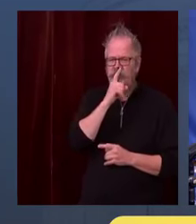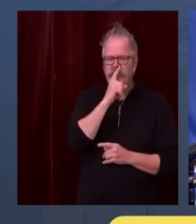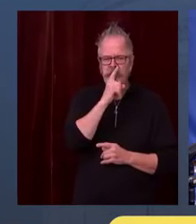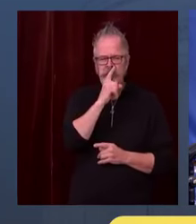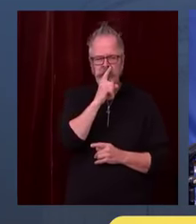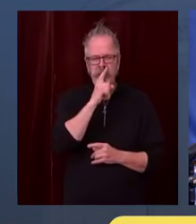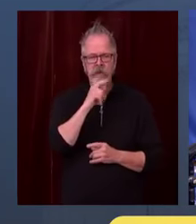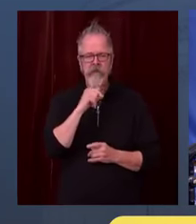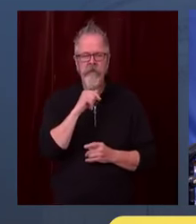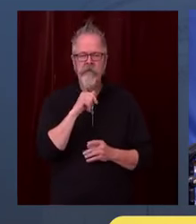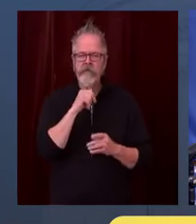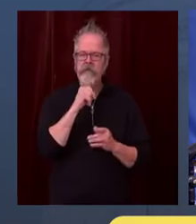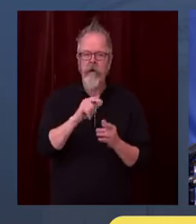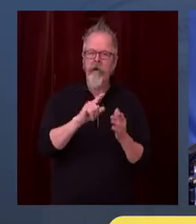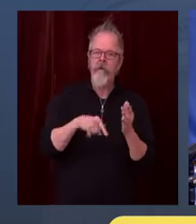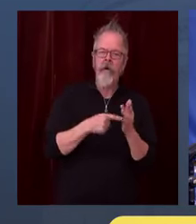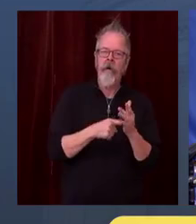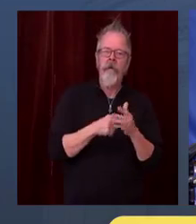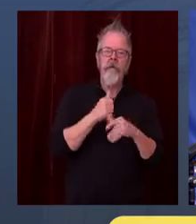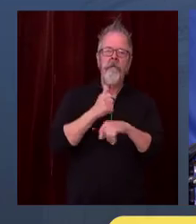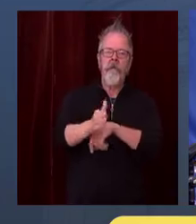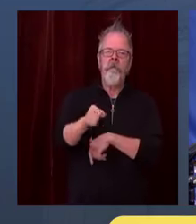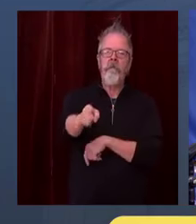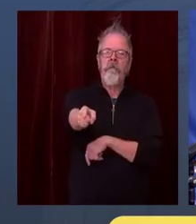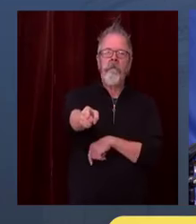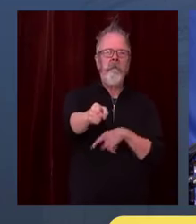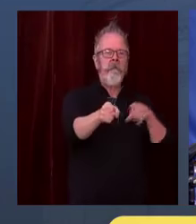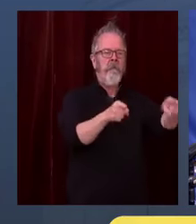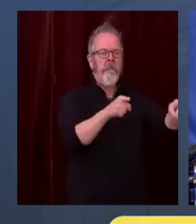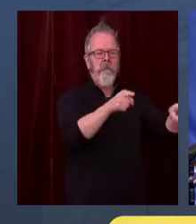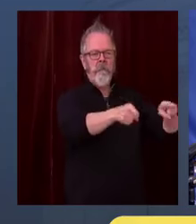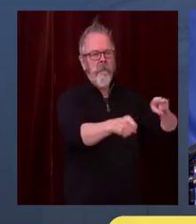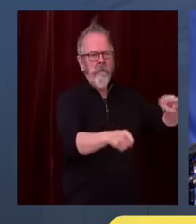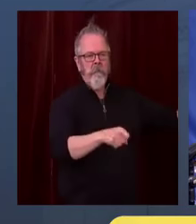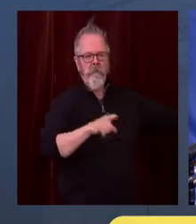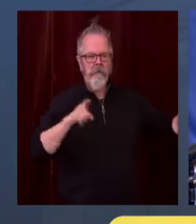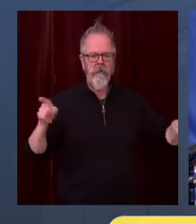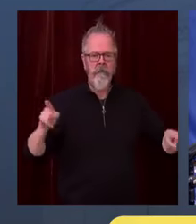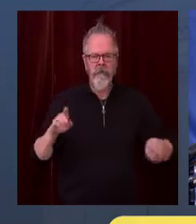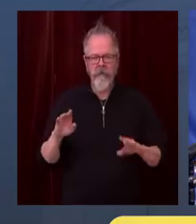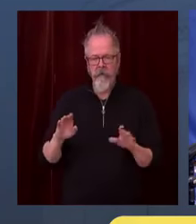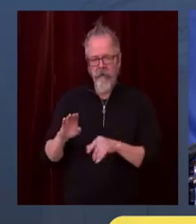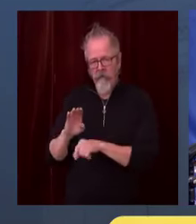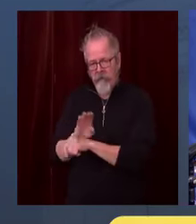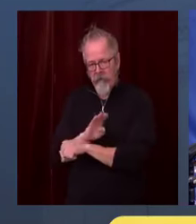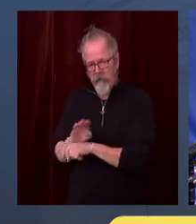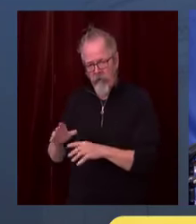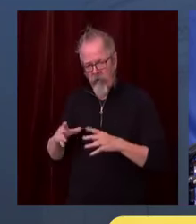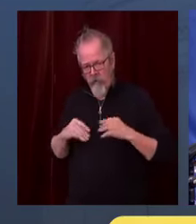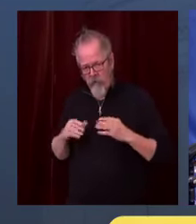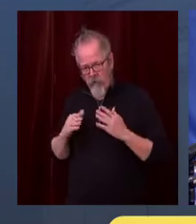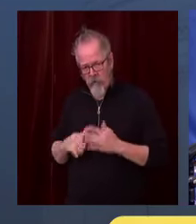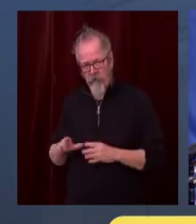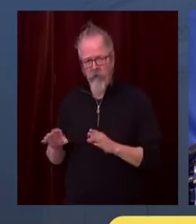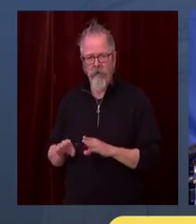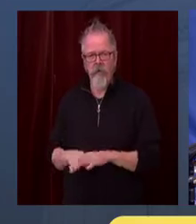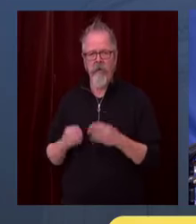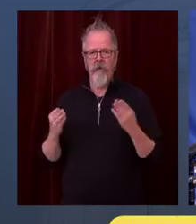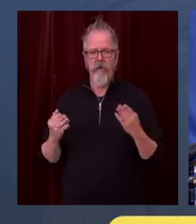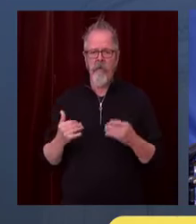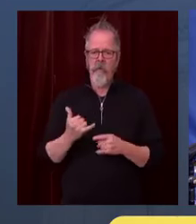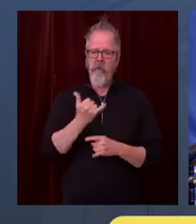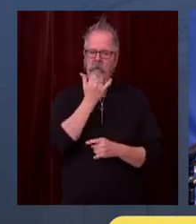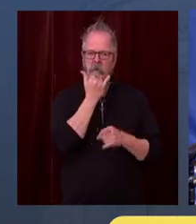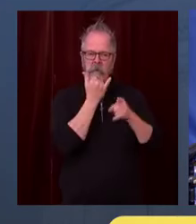Look, the business owners, the restaurant owners, they're not doing anything wrong having a restaurant. And this is not an effort to